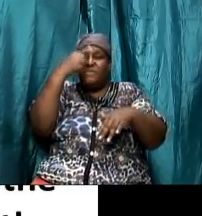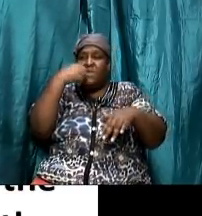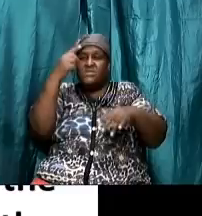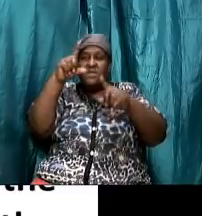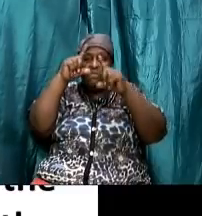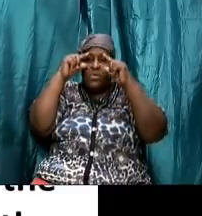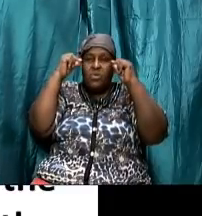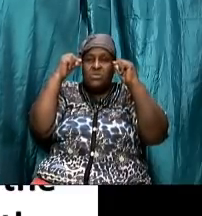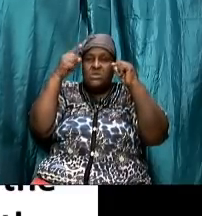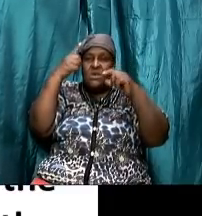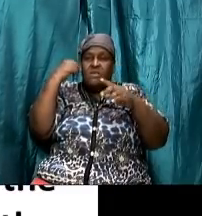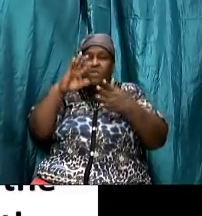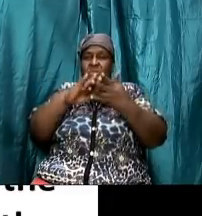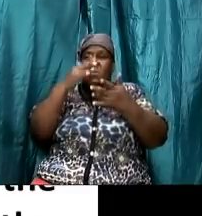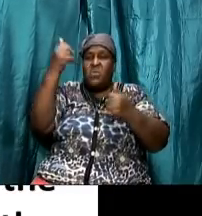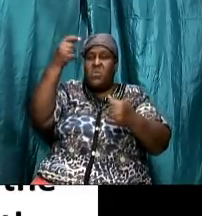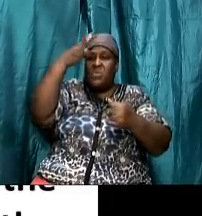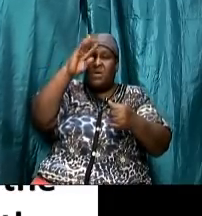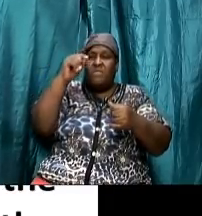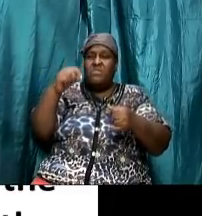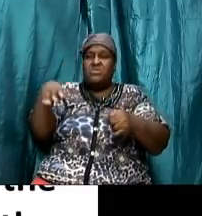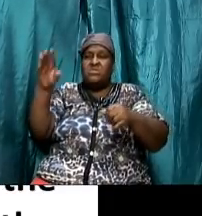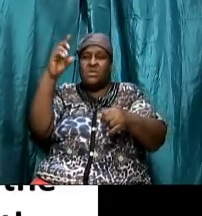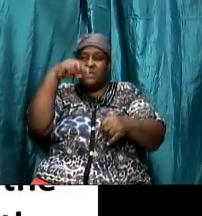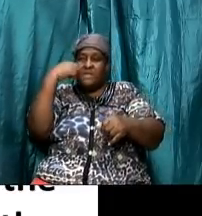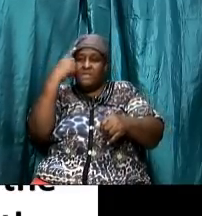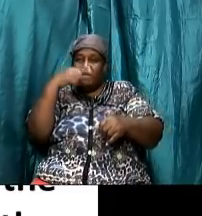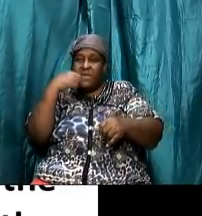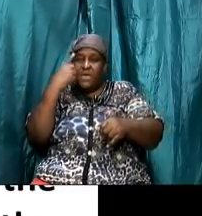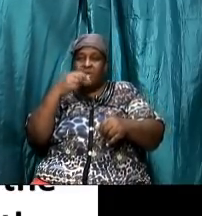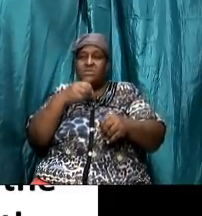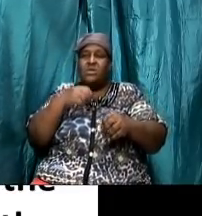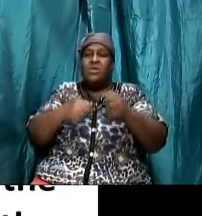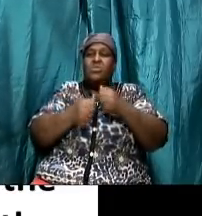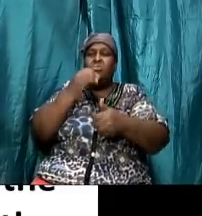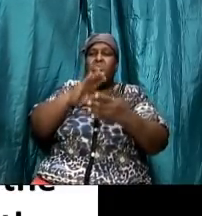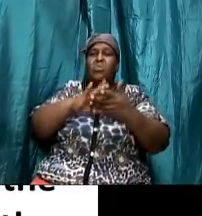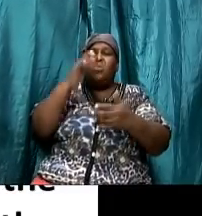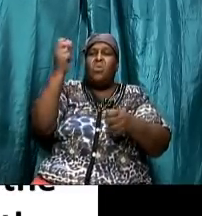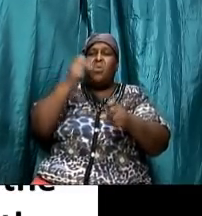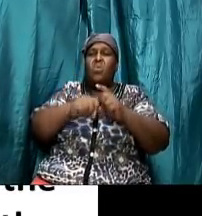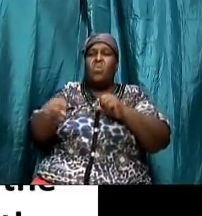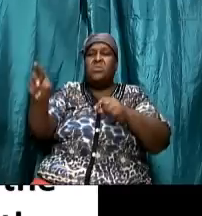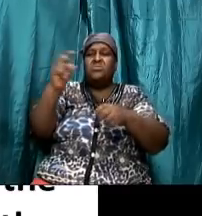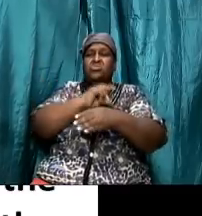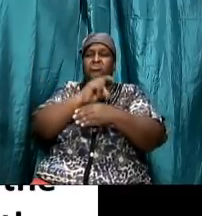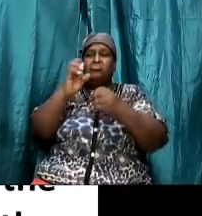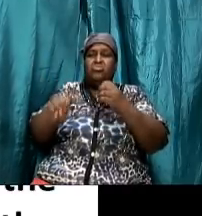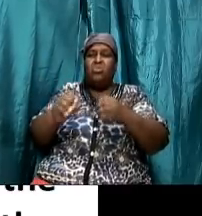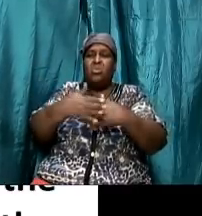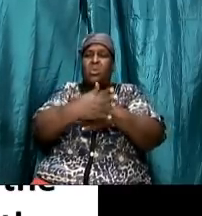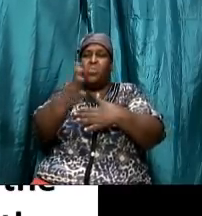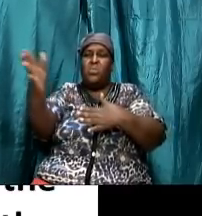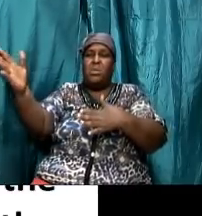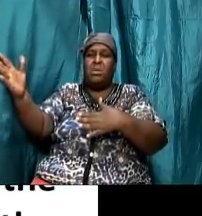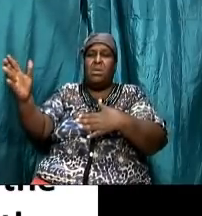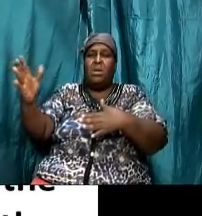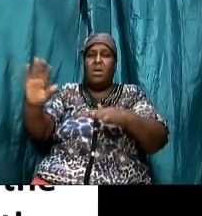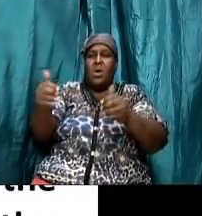face of moses for the glory of his countenance which glory was to be done away with